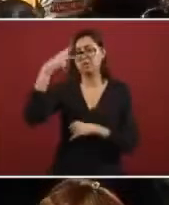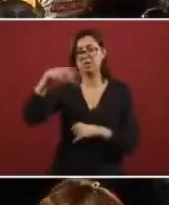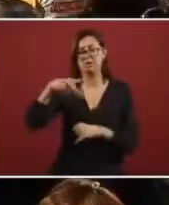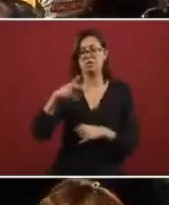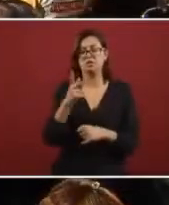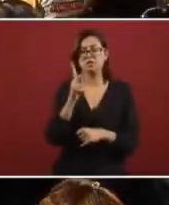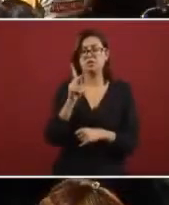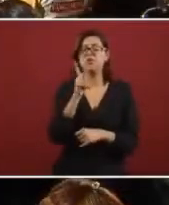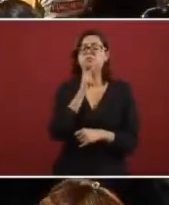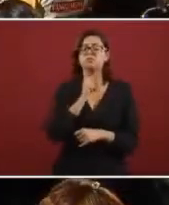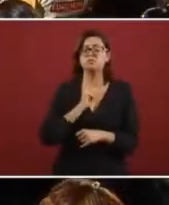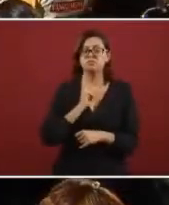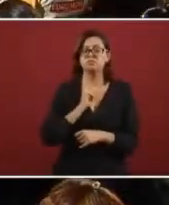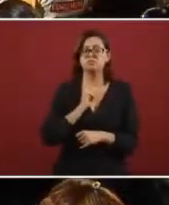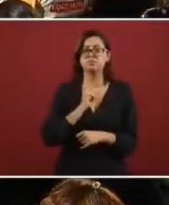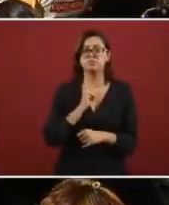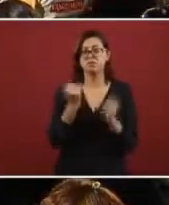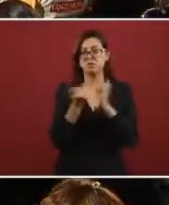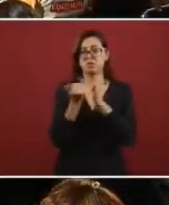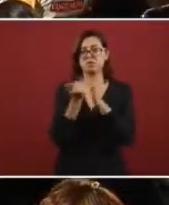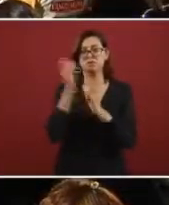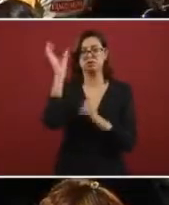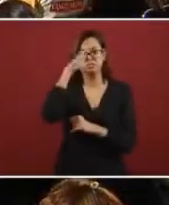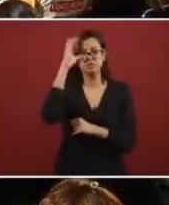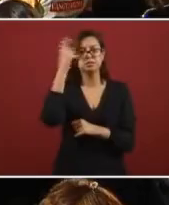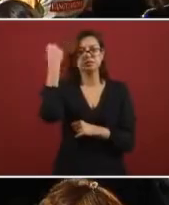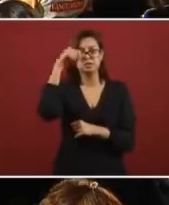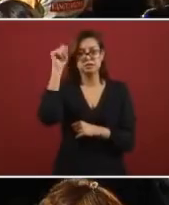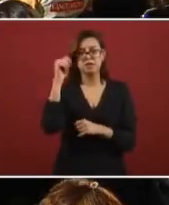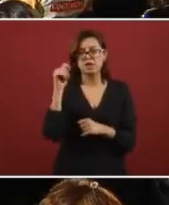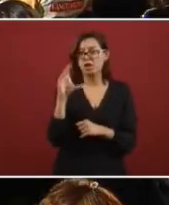with all the oil that was present at that time,